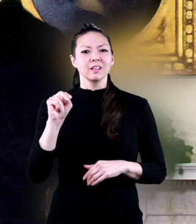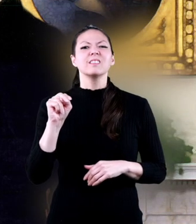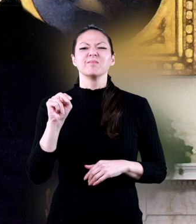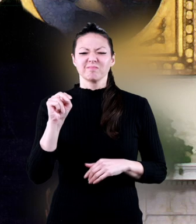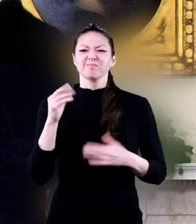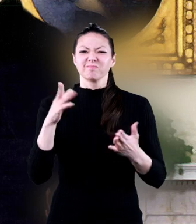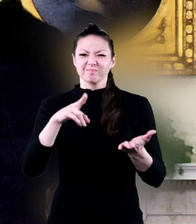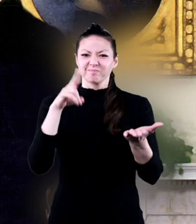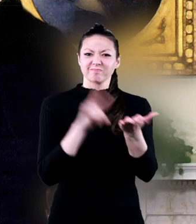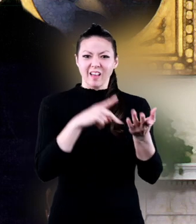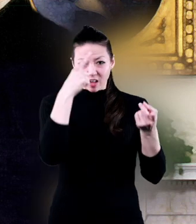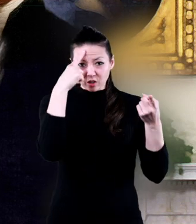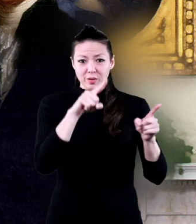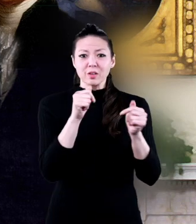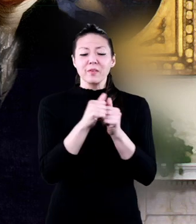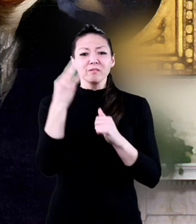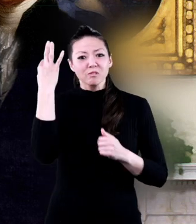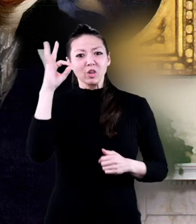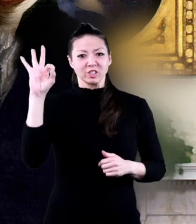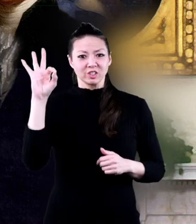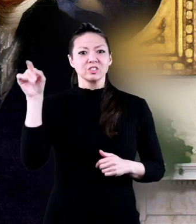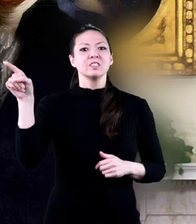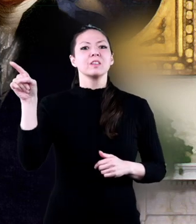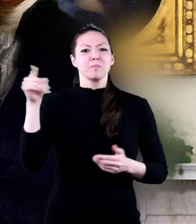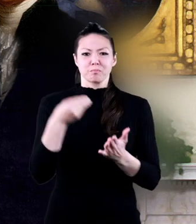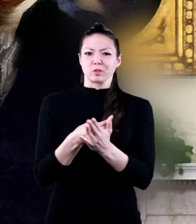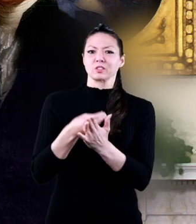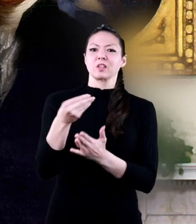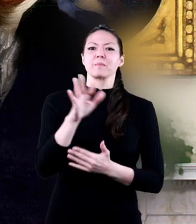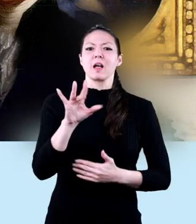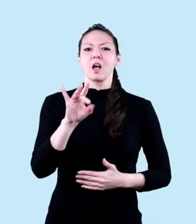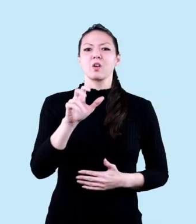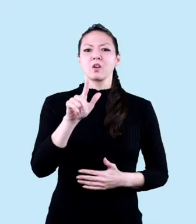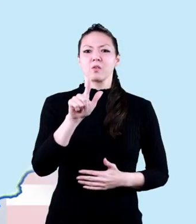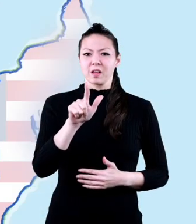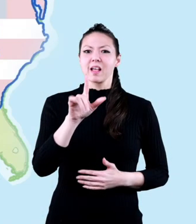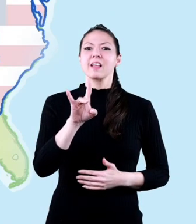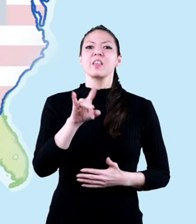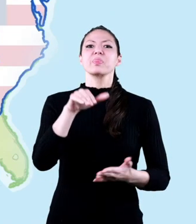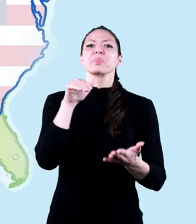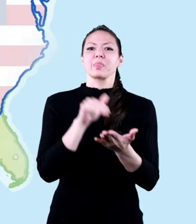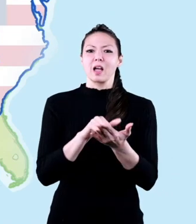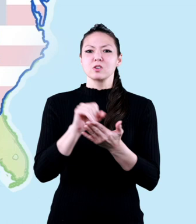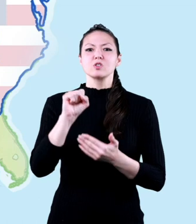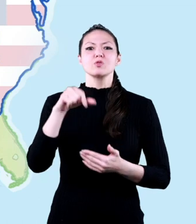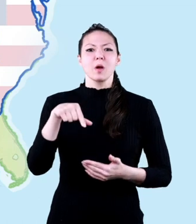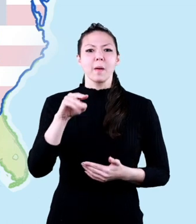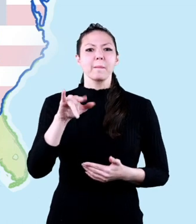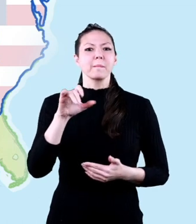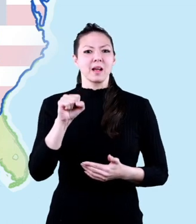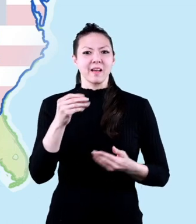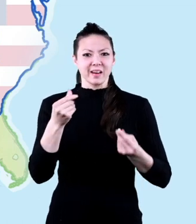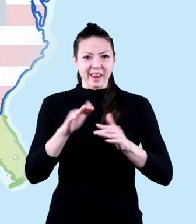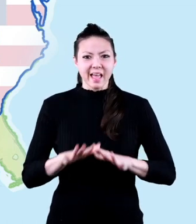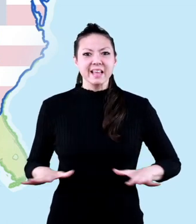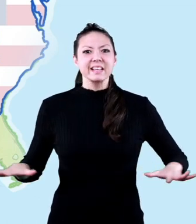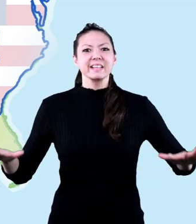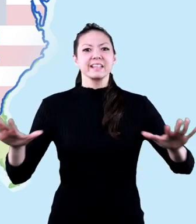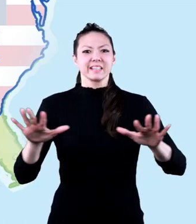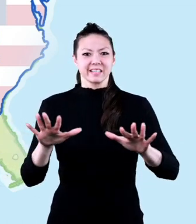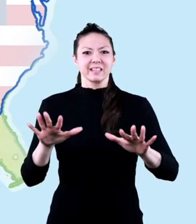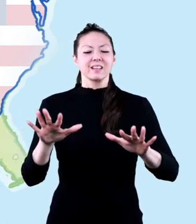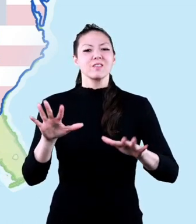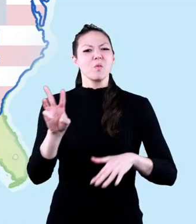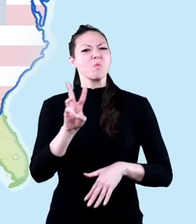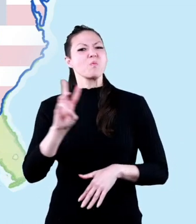President Jefferson made a treaty with the French government to purchase about 828,000 square miles of